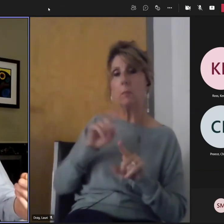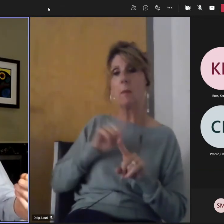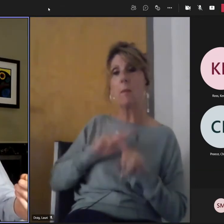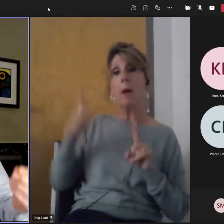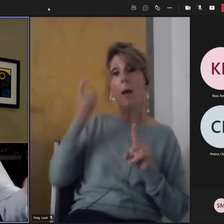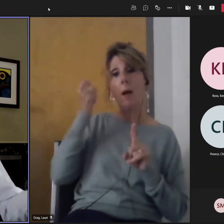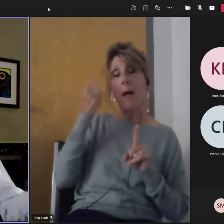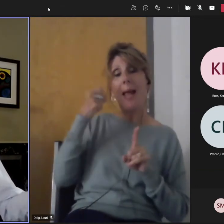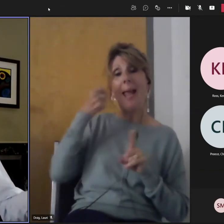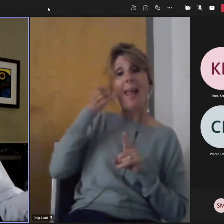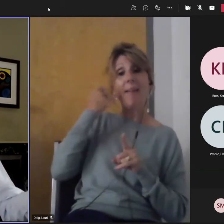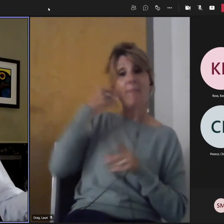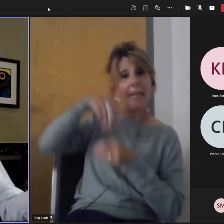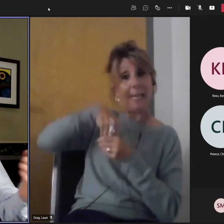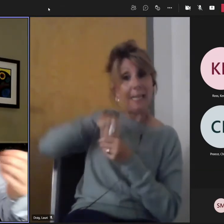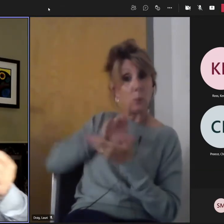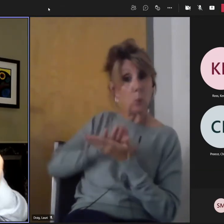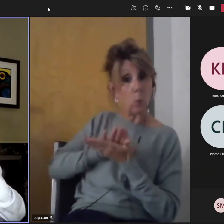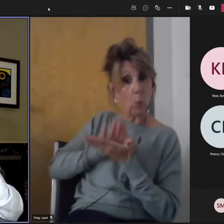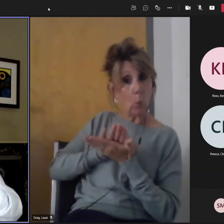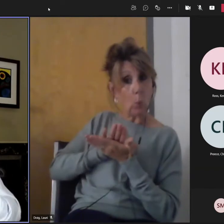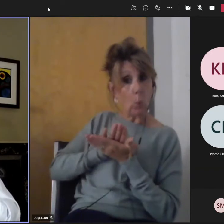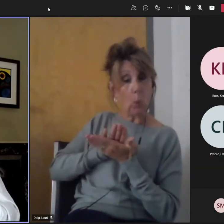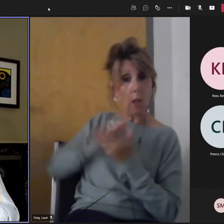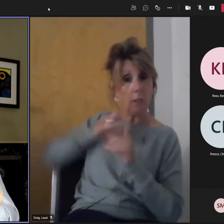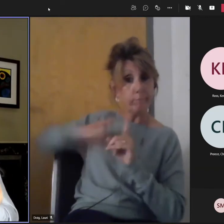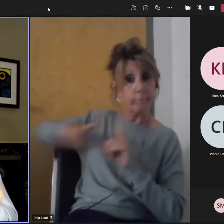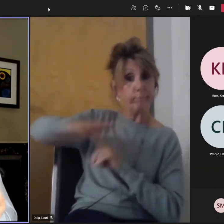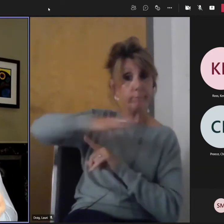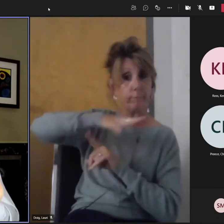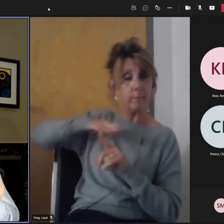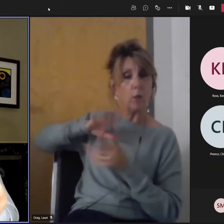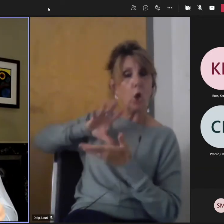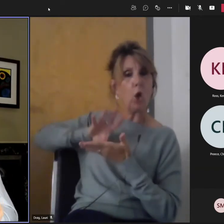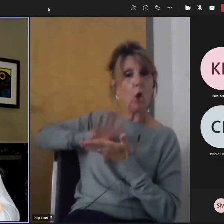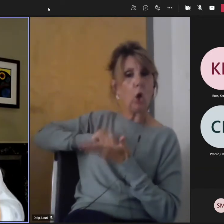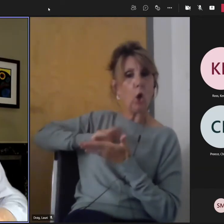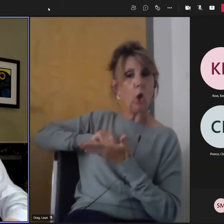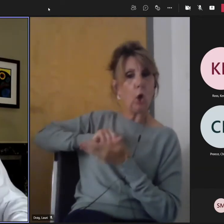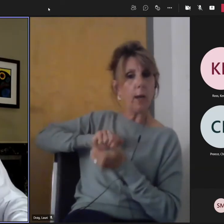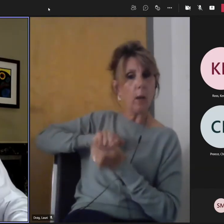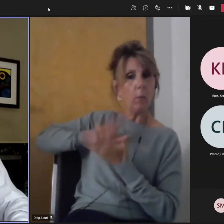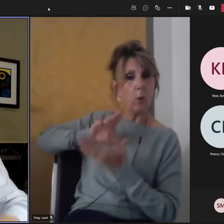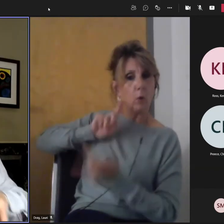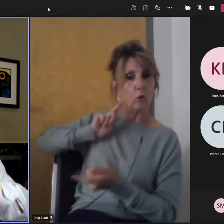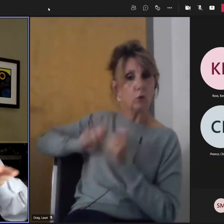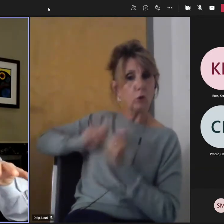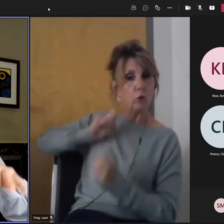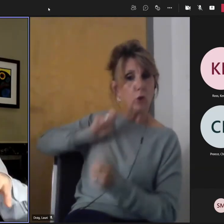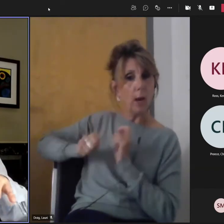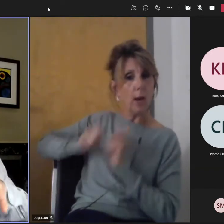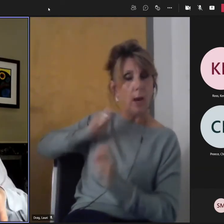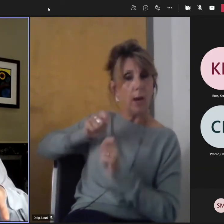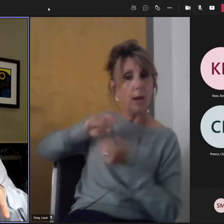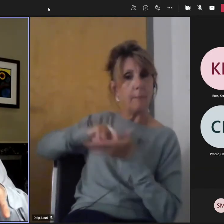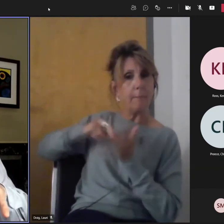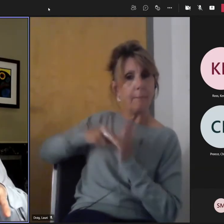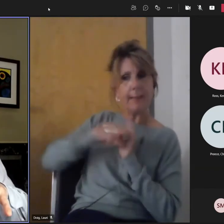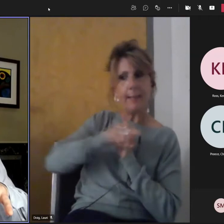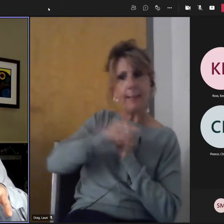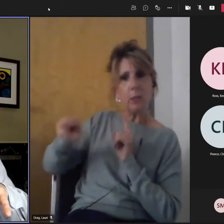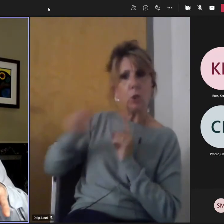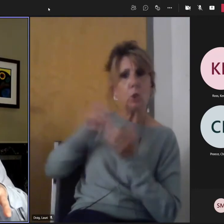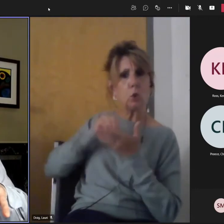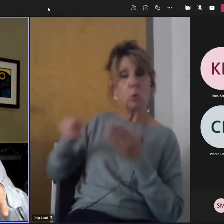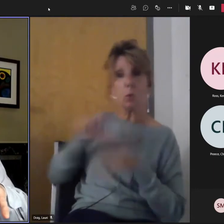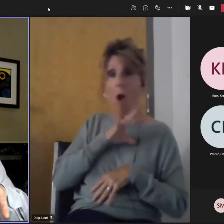the way you saw in that video or other videos that we have where students are engaged and they're learning and they're doing things that they never did